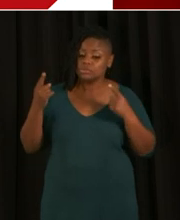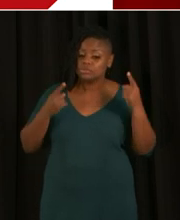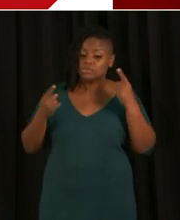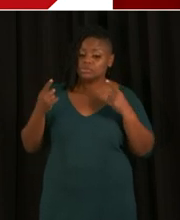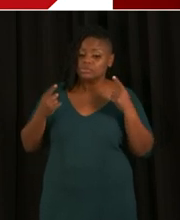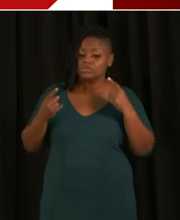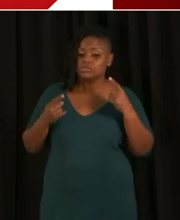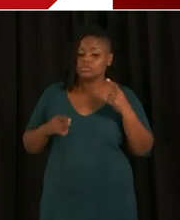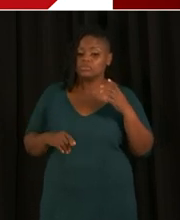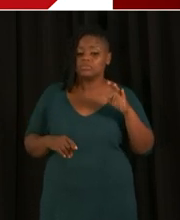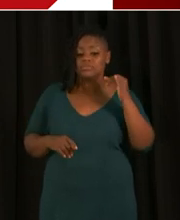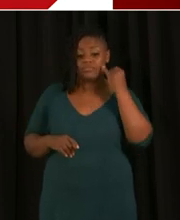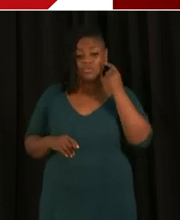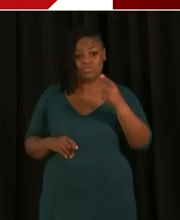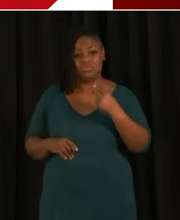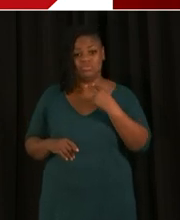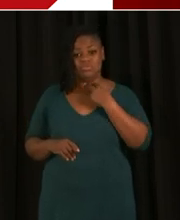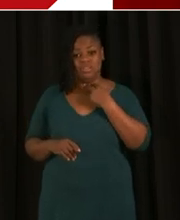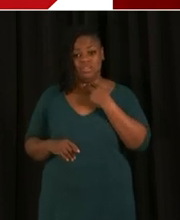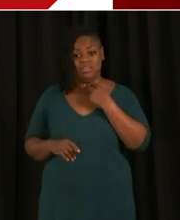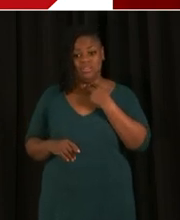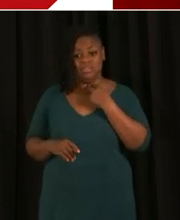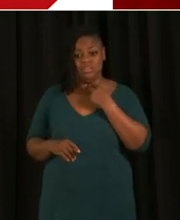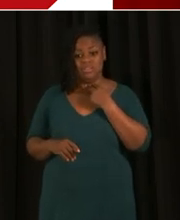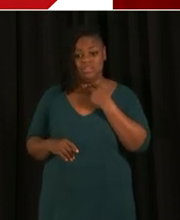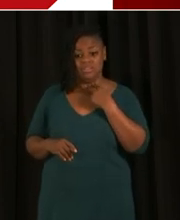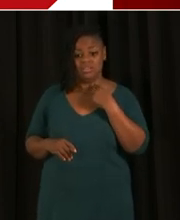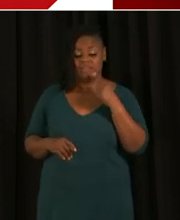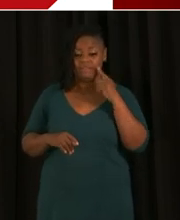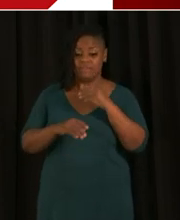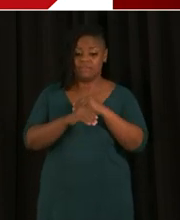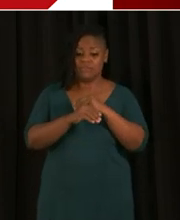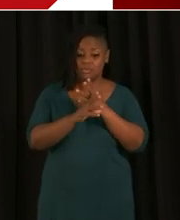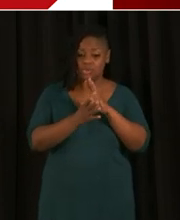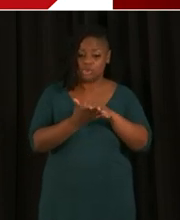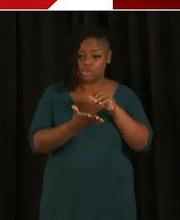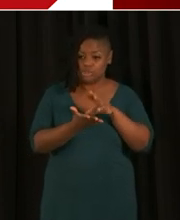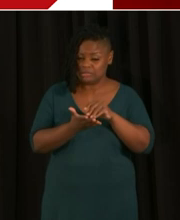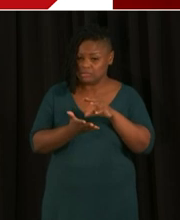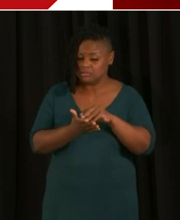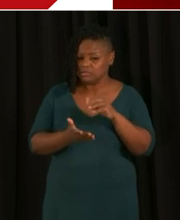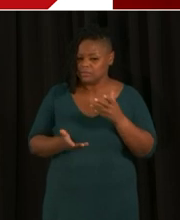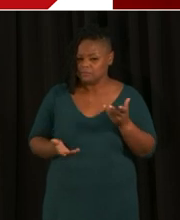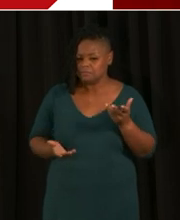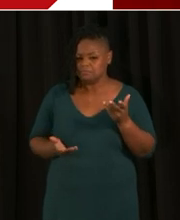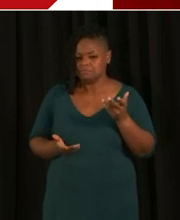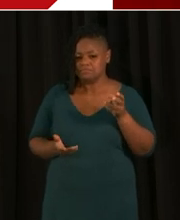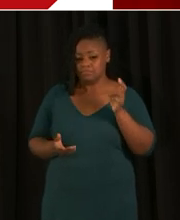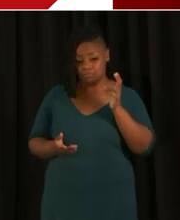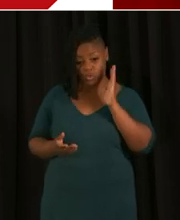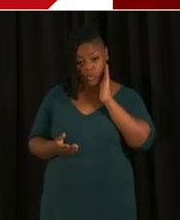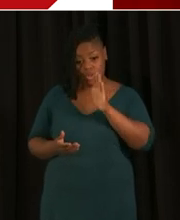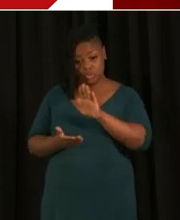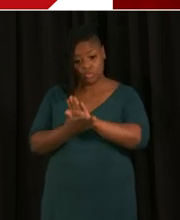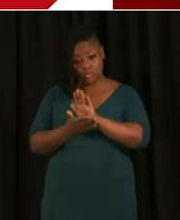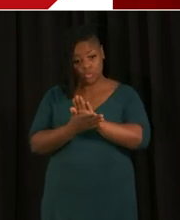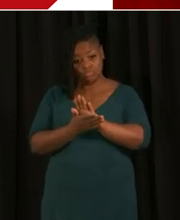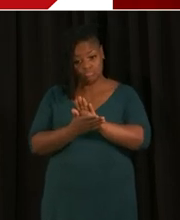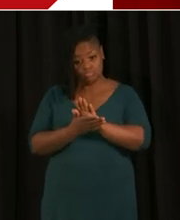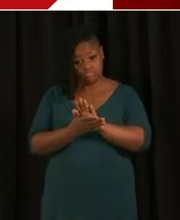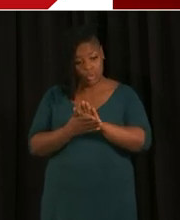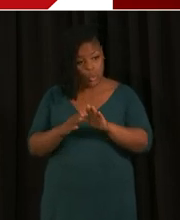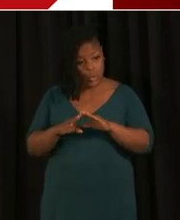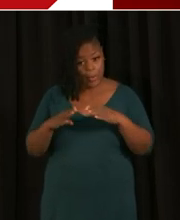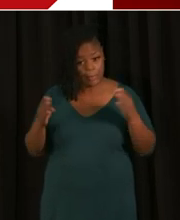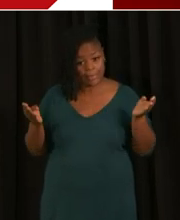we're stuck with virtual learning, having schools open and kids being instructed five days a week. Because kids